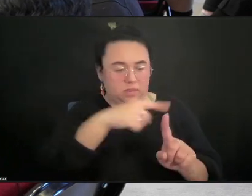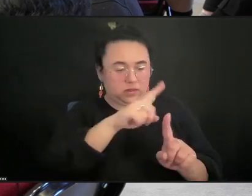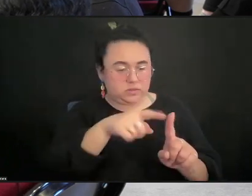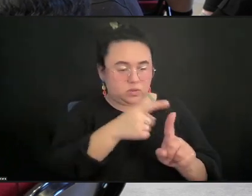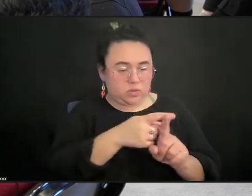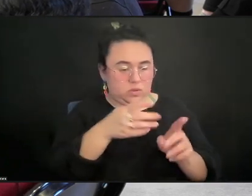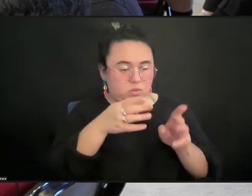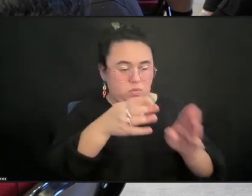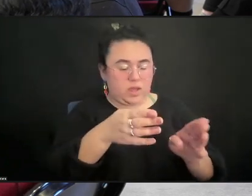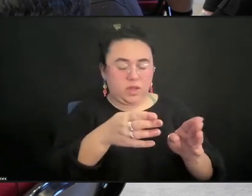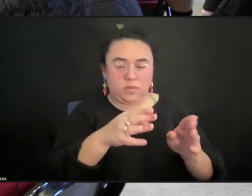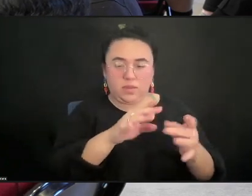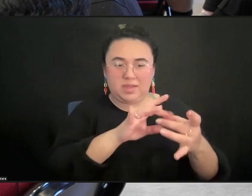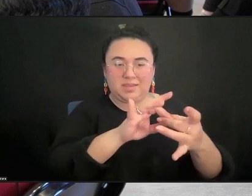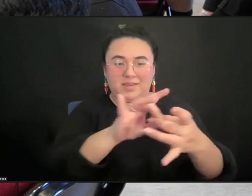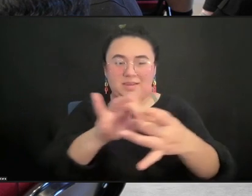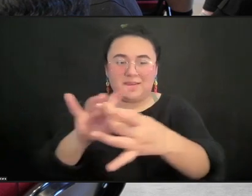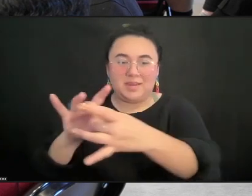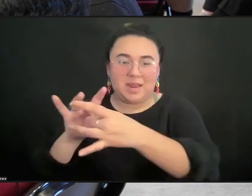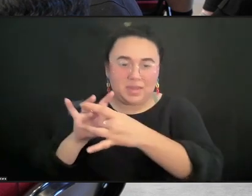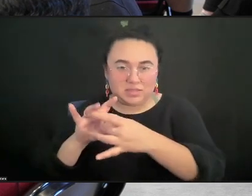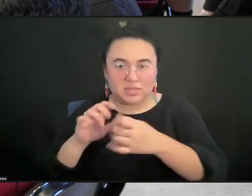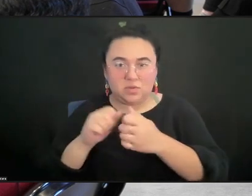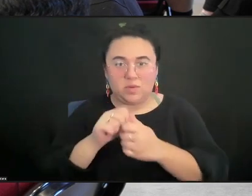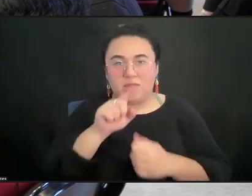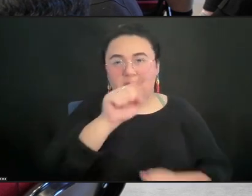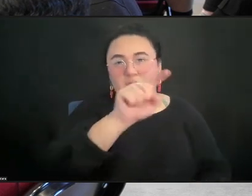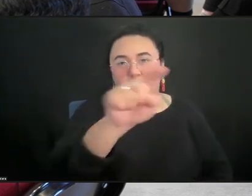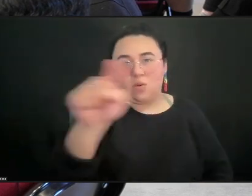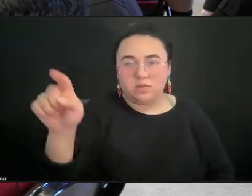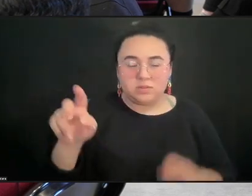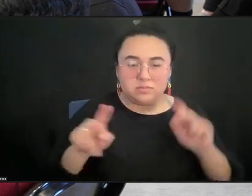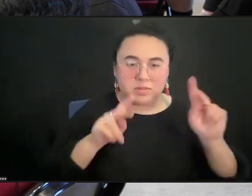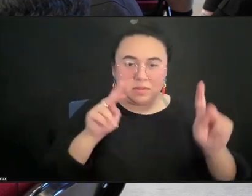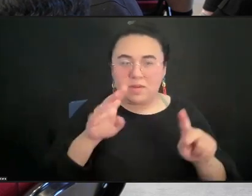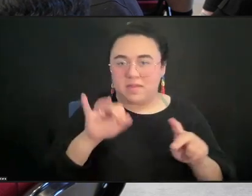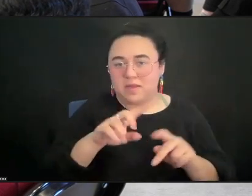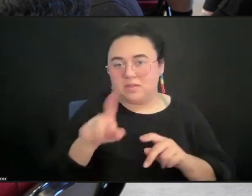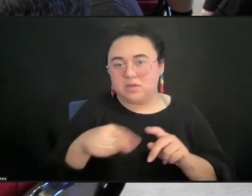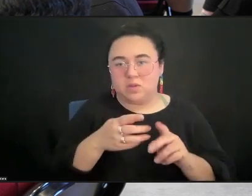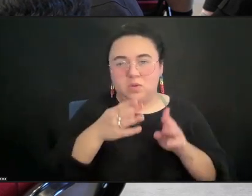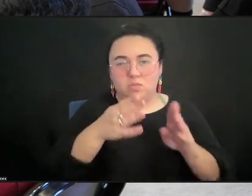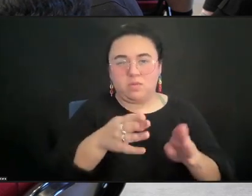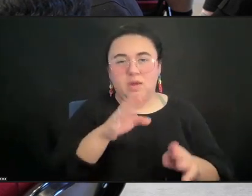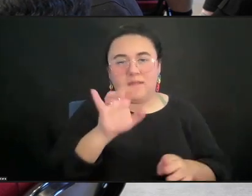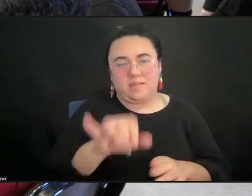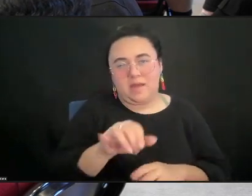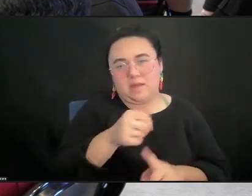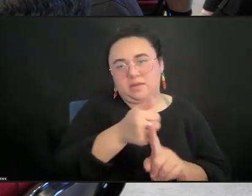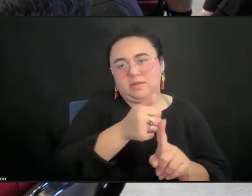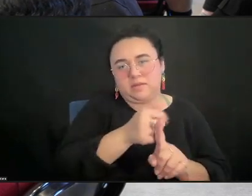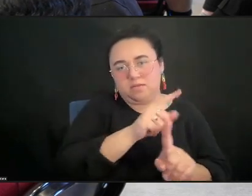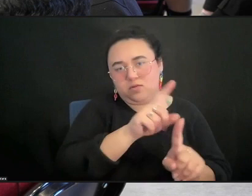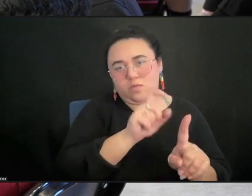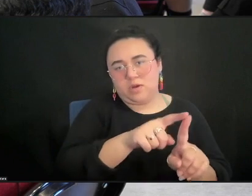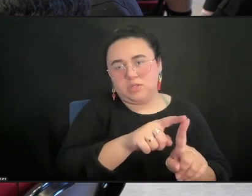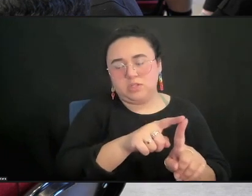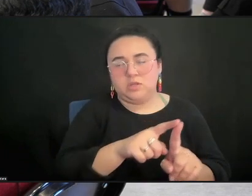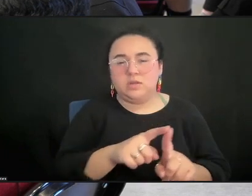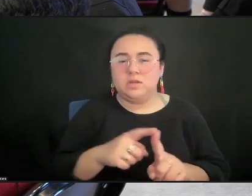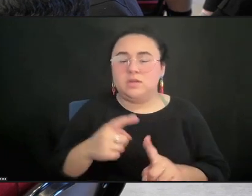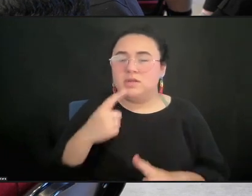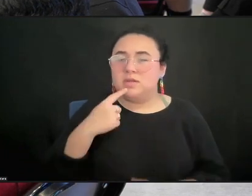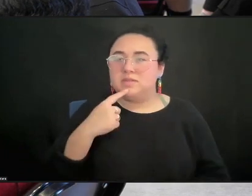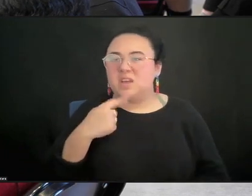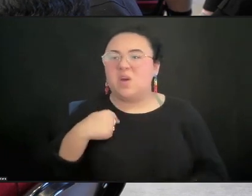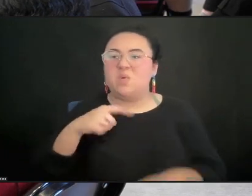people, right? This is the only way. And so, instead of saying, oh, we just can't get it to those folks, it was like, oh, that's the way